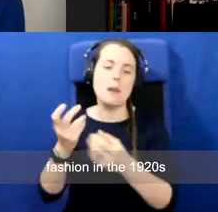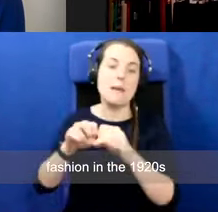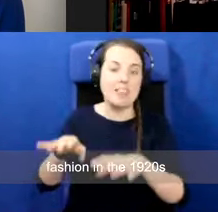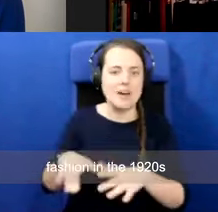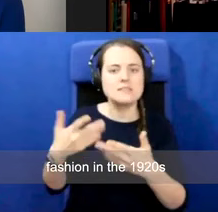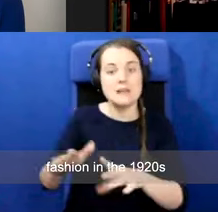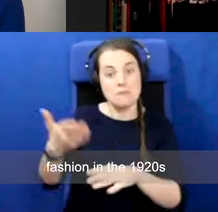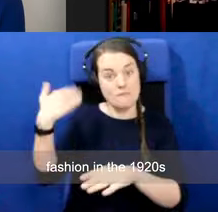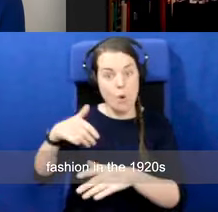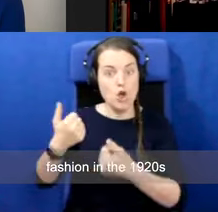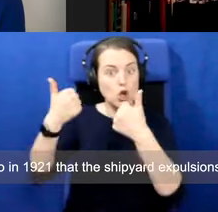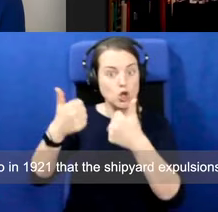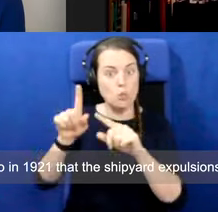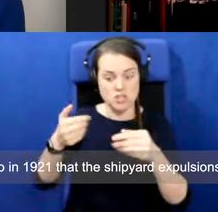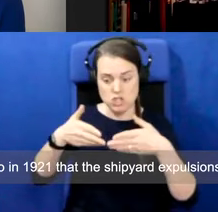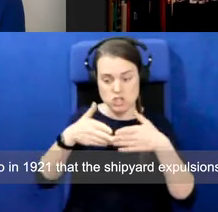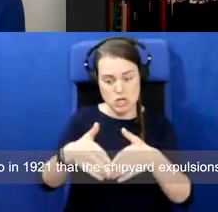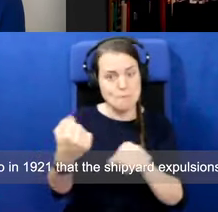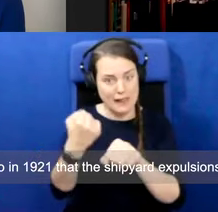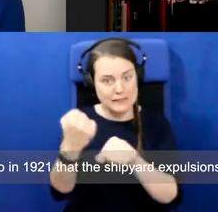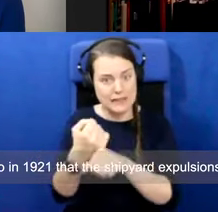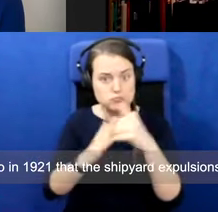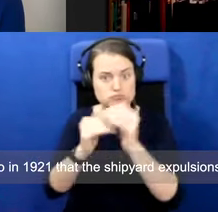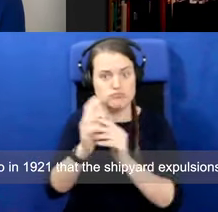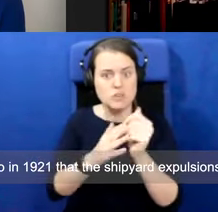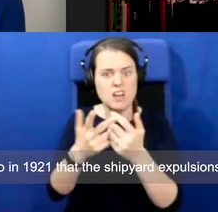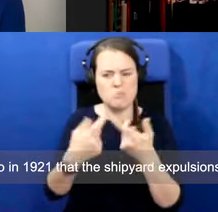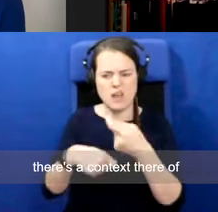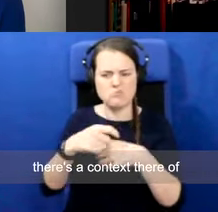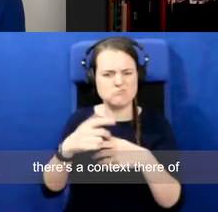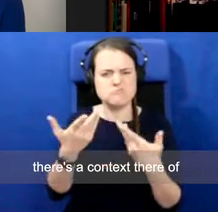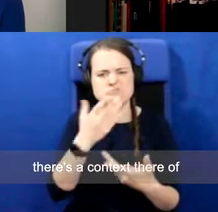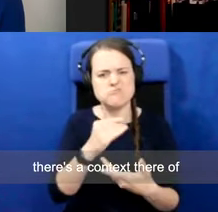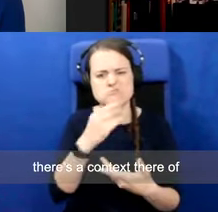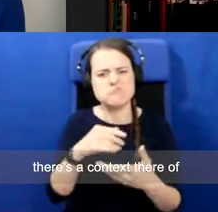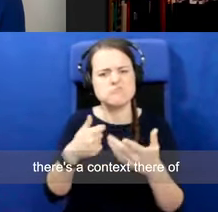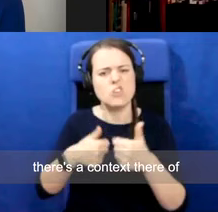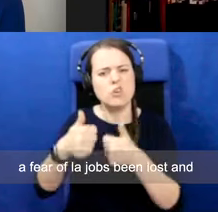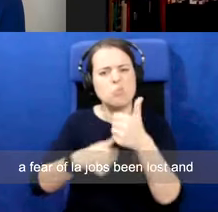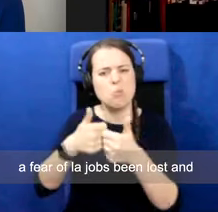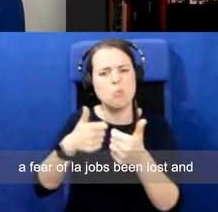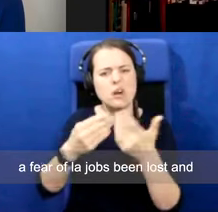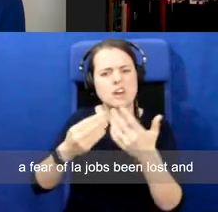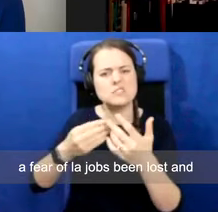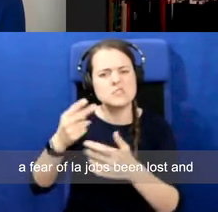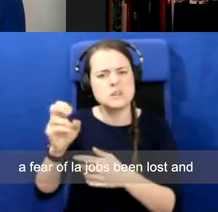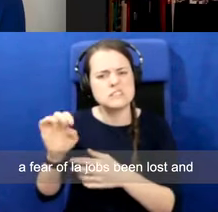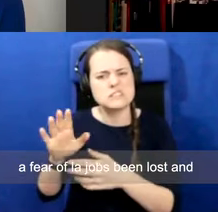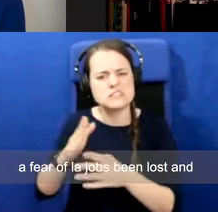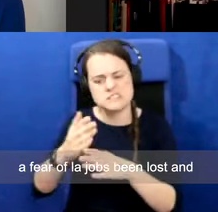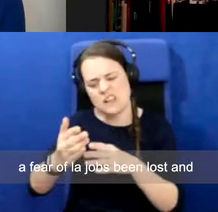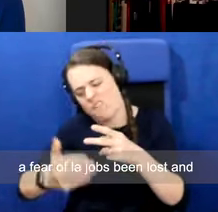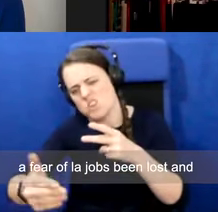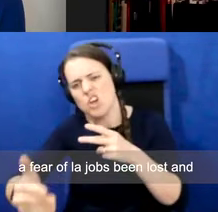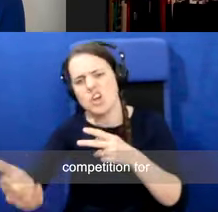industry ship building went out of fashion in the 1920s. So in 1920, around the shipyard expulsions, there's a context there of a